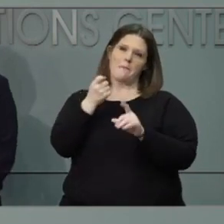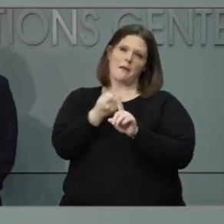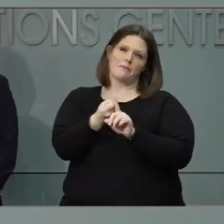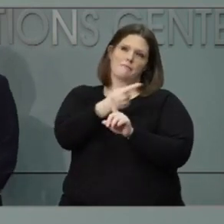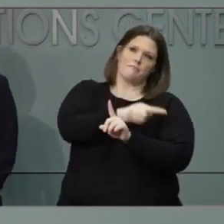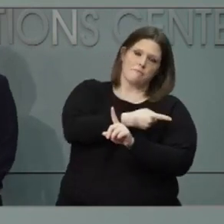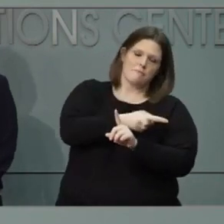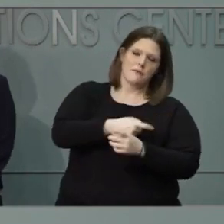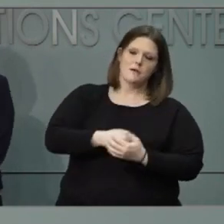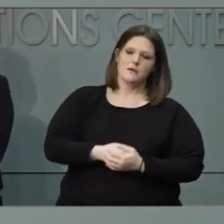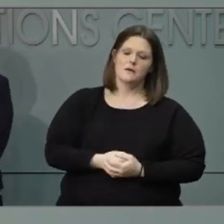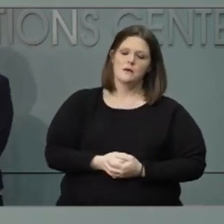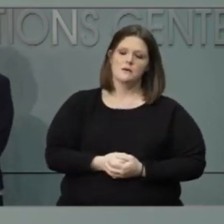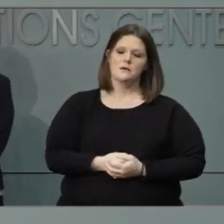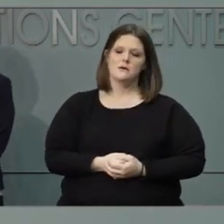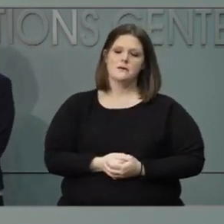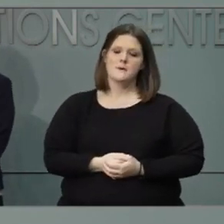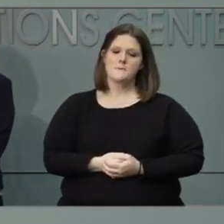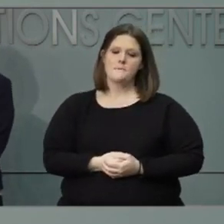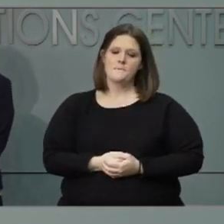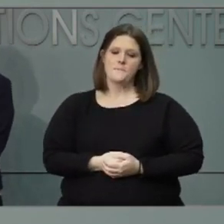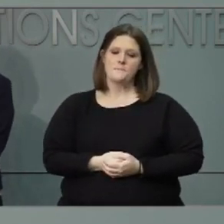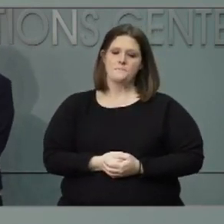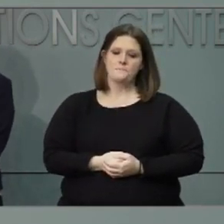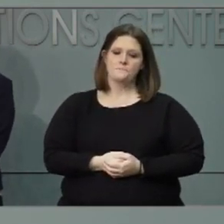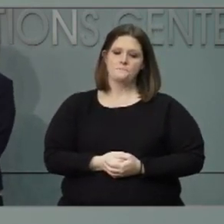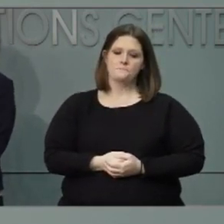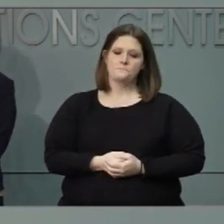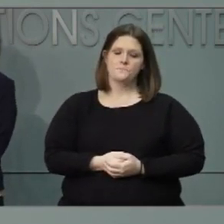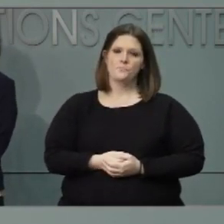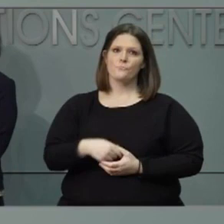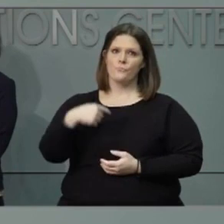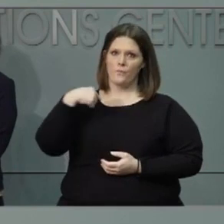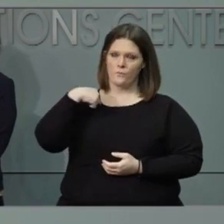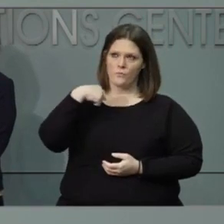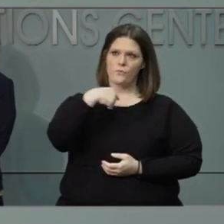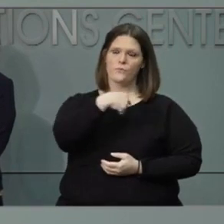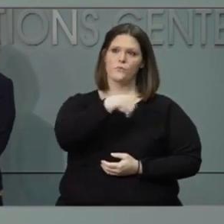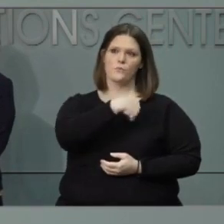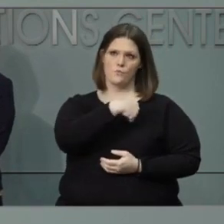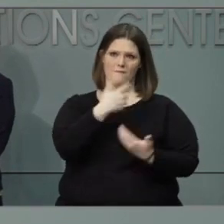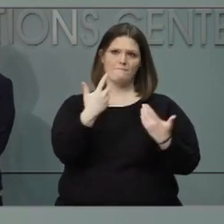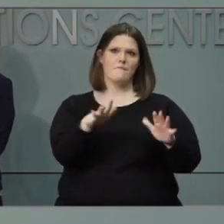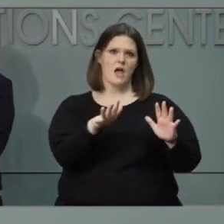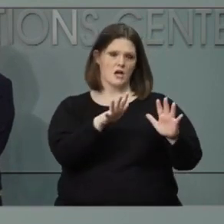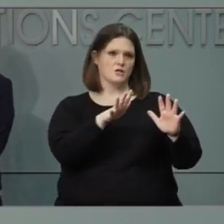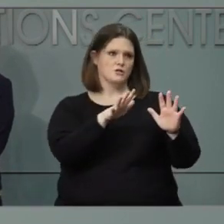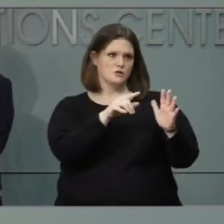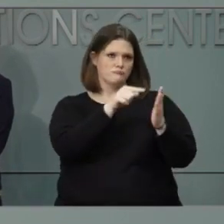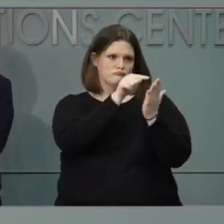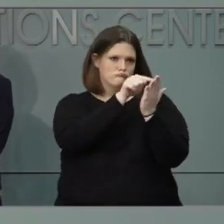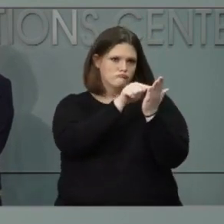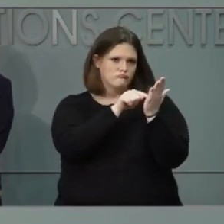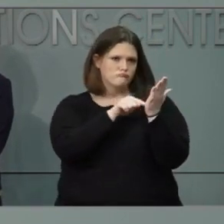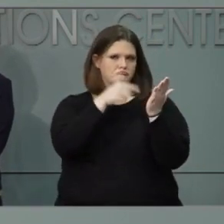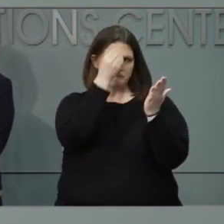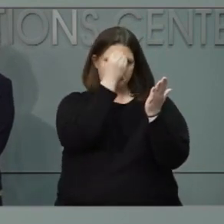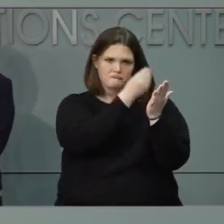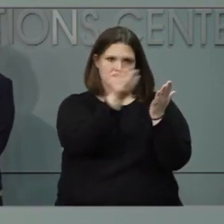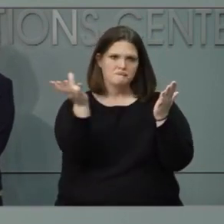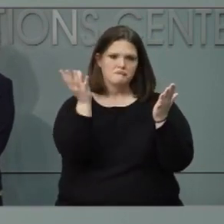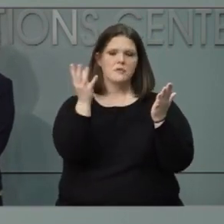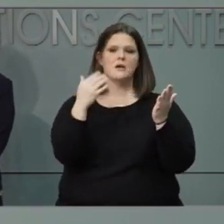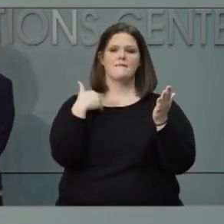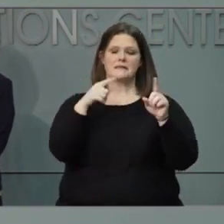You know, we've reported on the fact that we've had a number of deaths in veterans' homes that